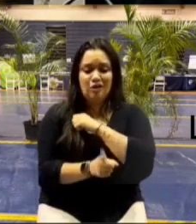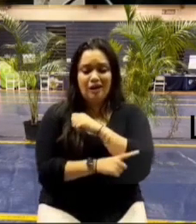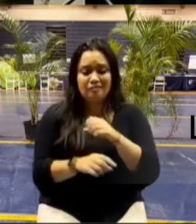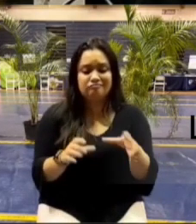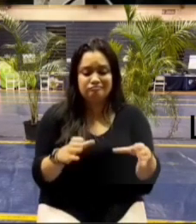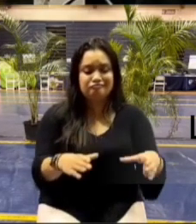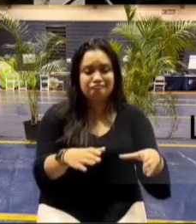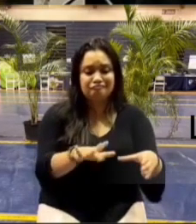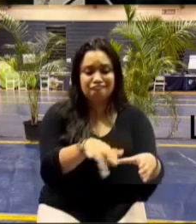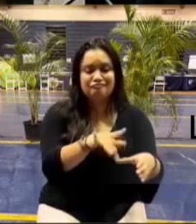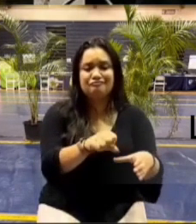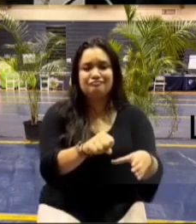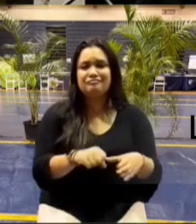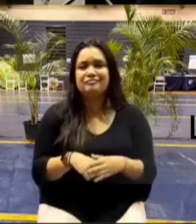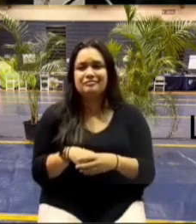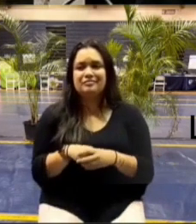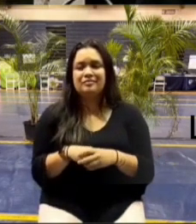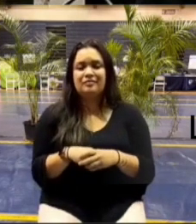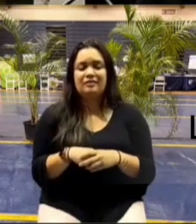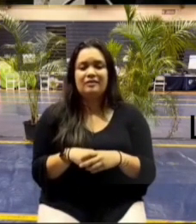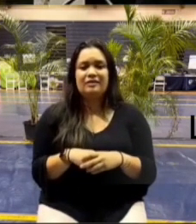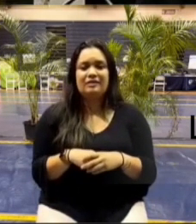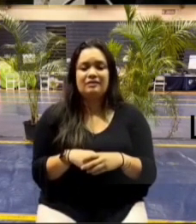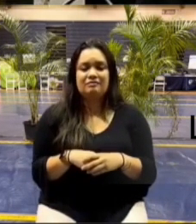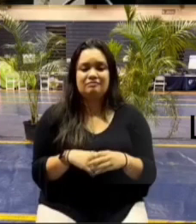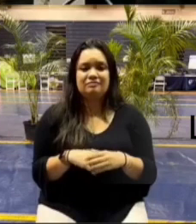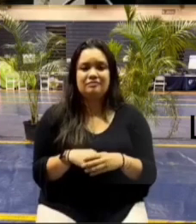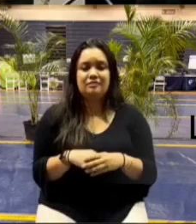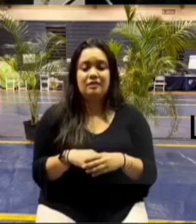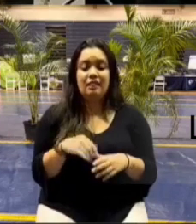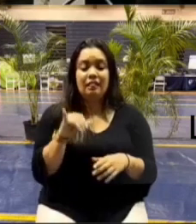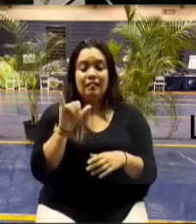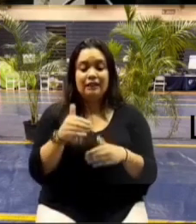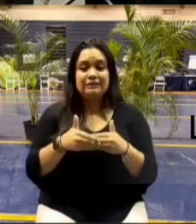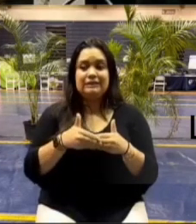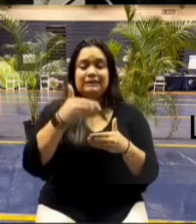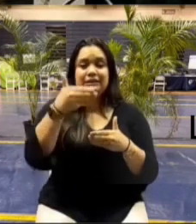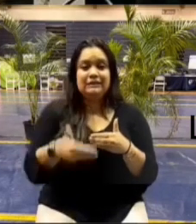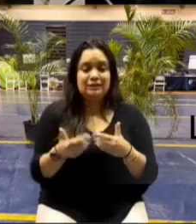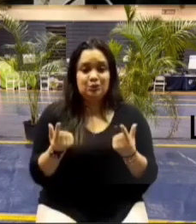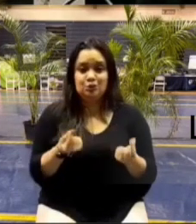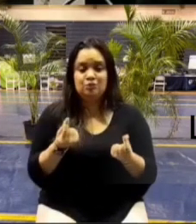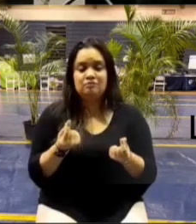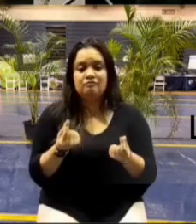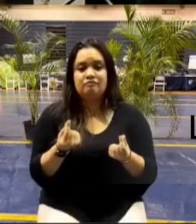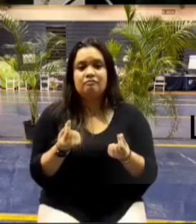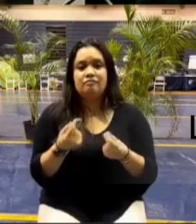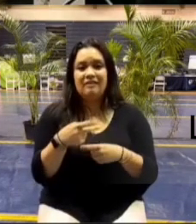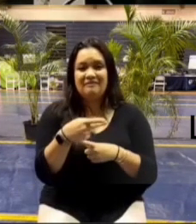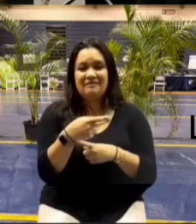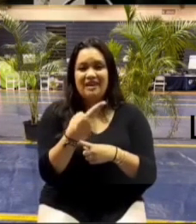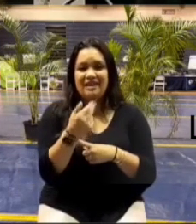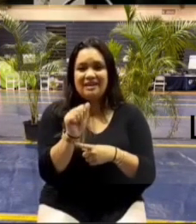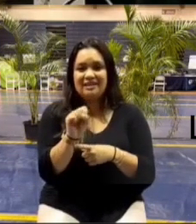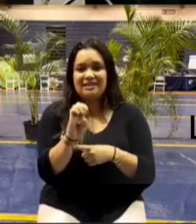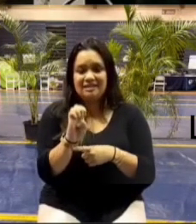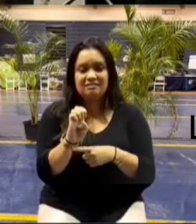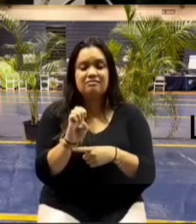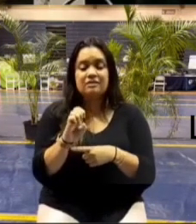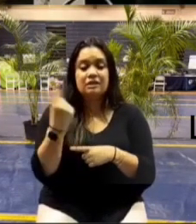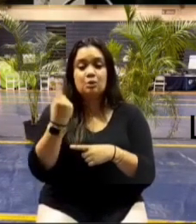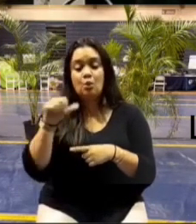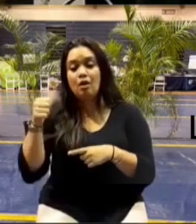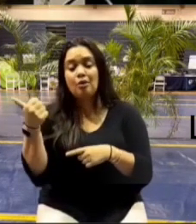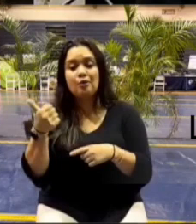historically this is where the next phase was coming in and someone else bought it